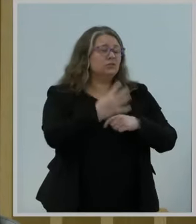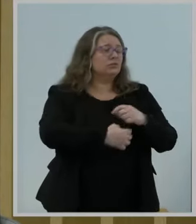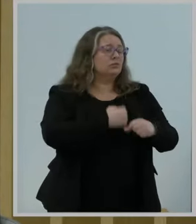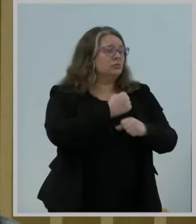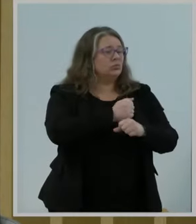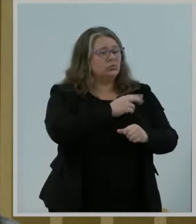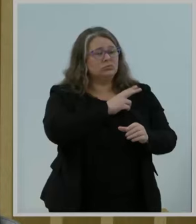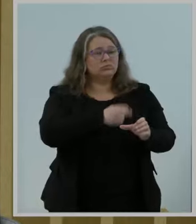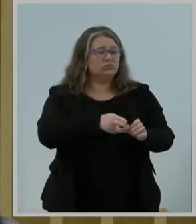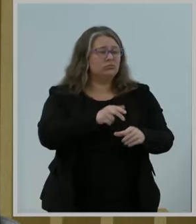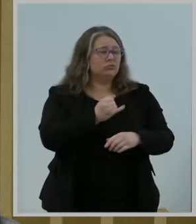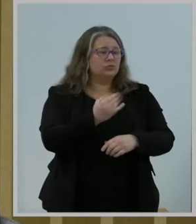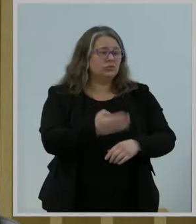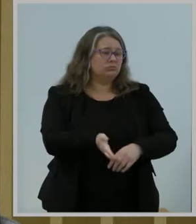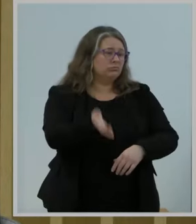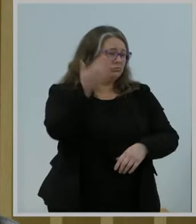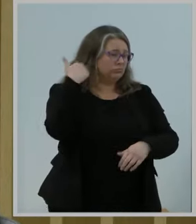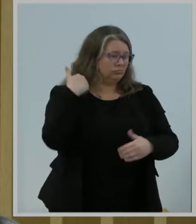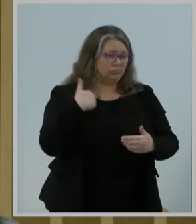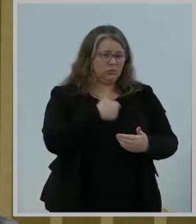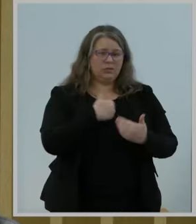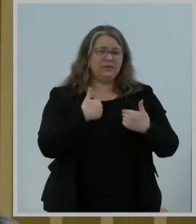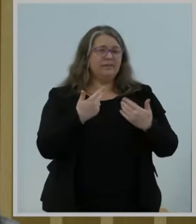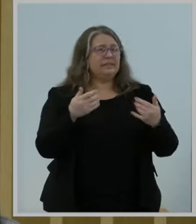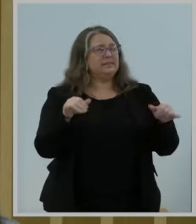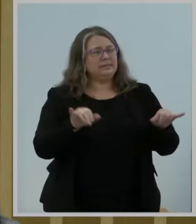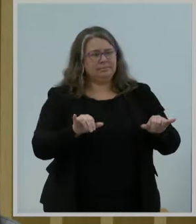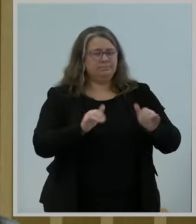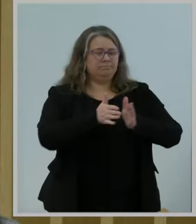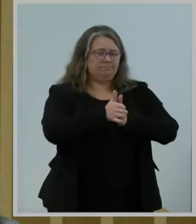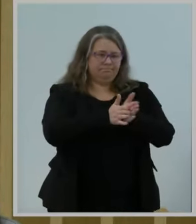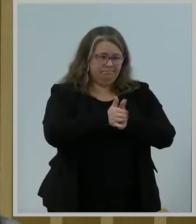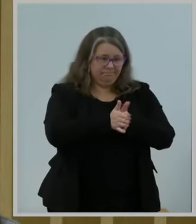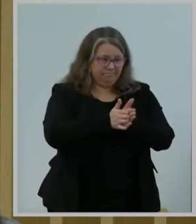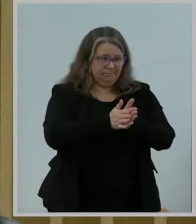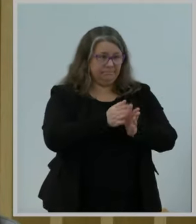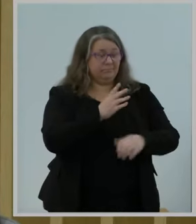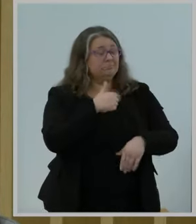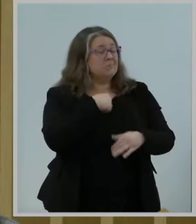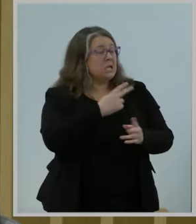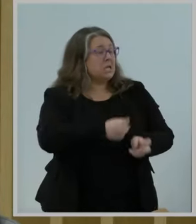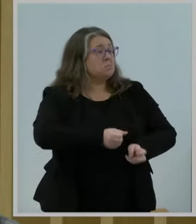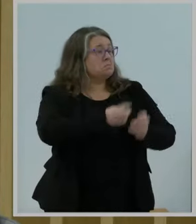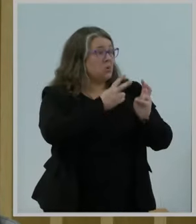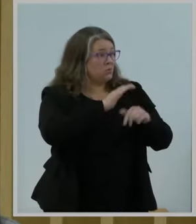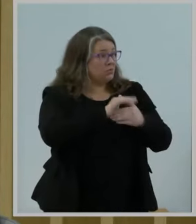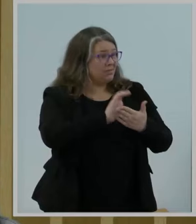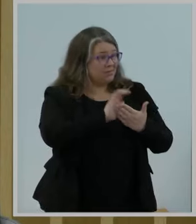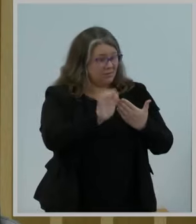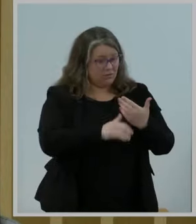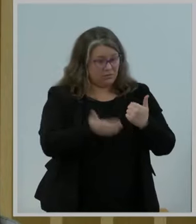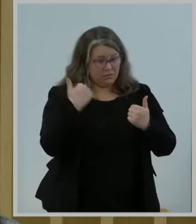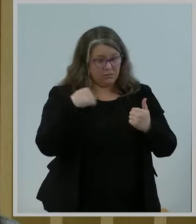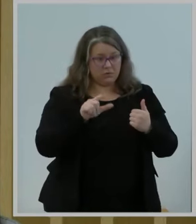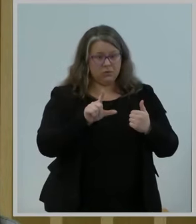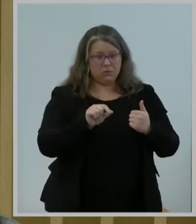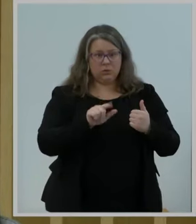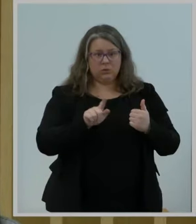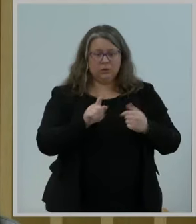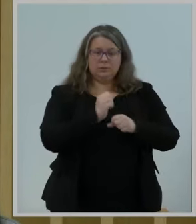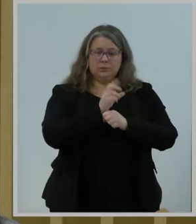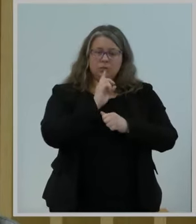calendar back then in March of 21 that would ensure that America stays on track and keeps leading the world in wireless.